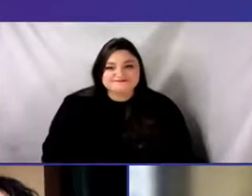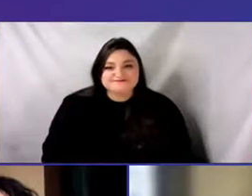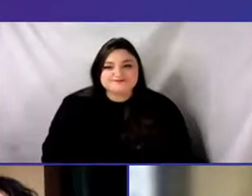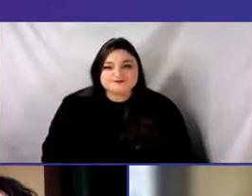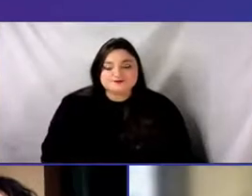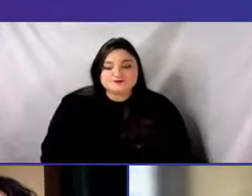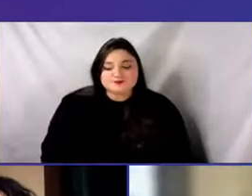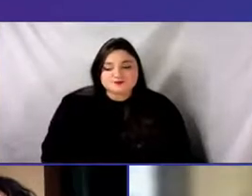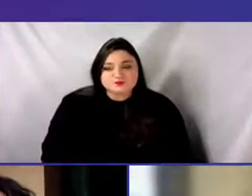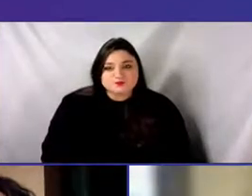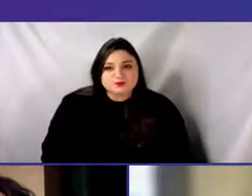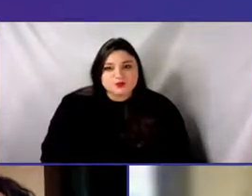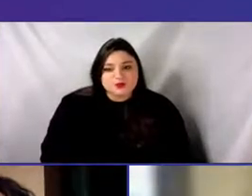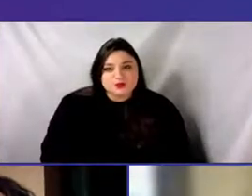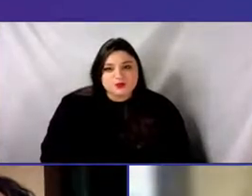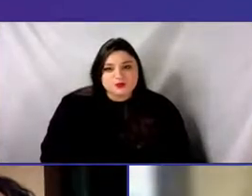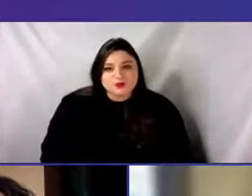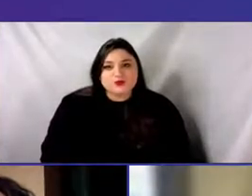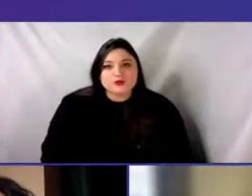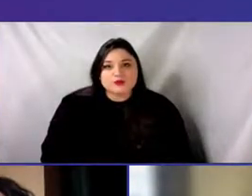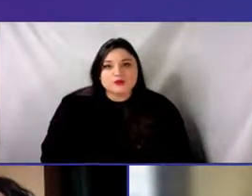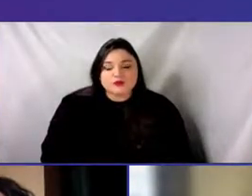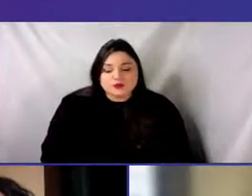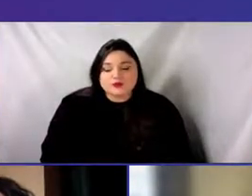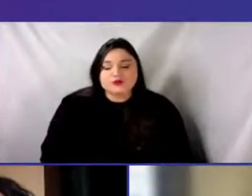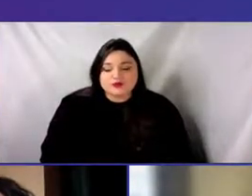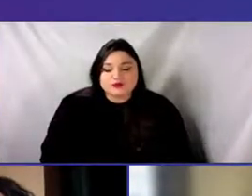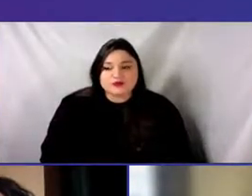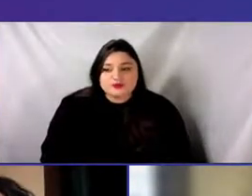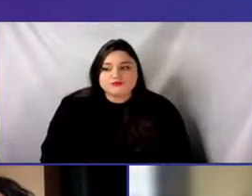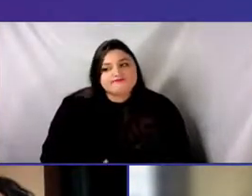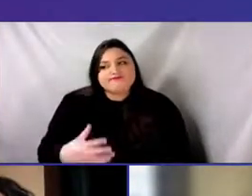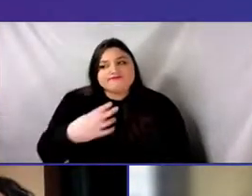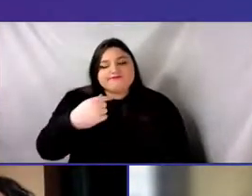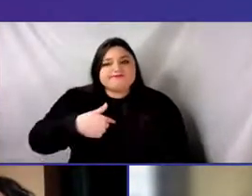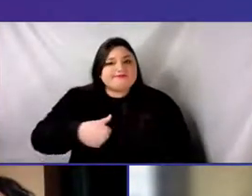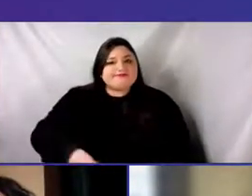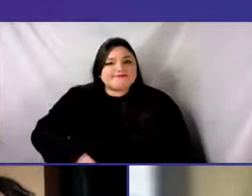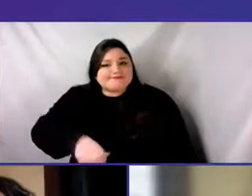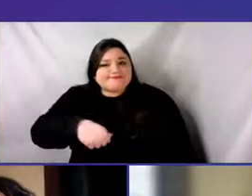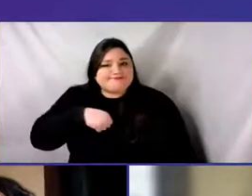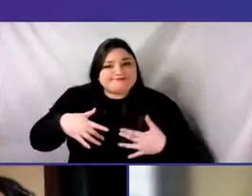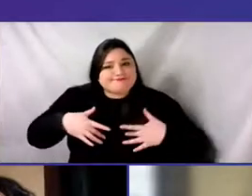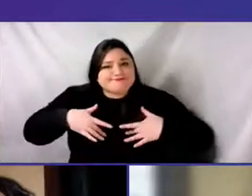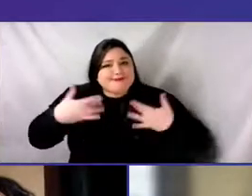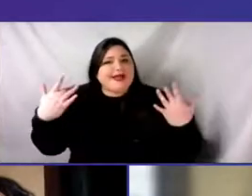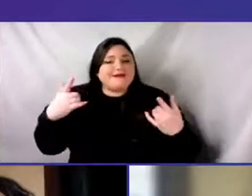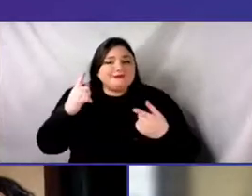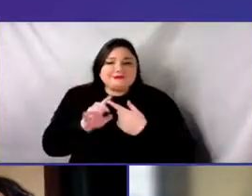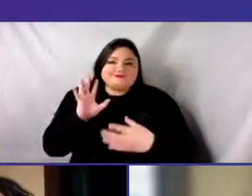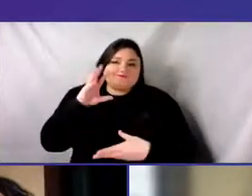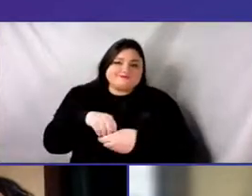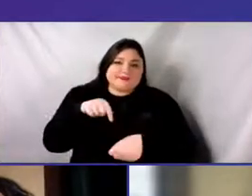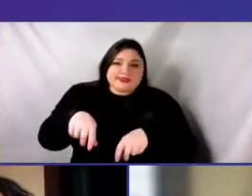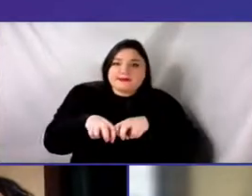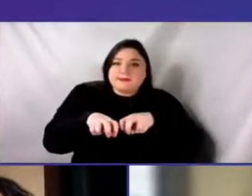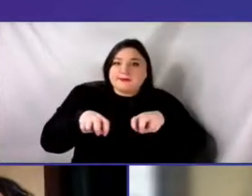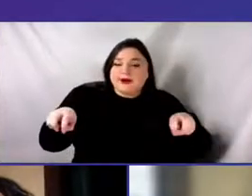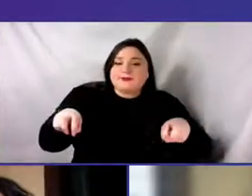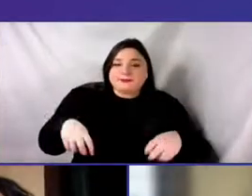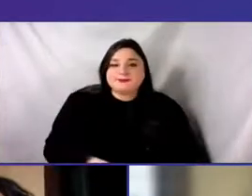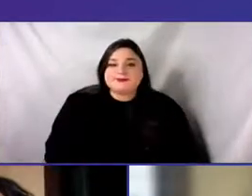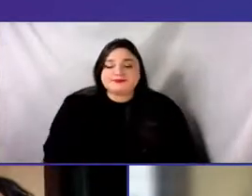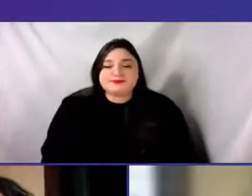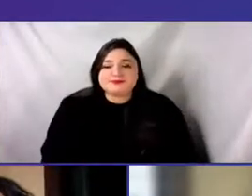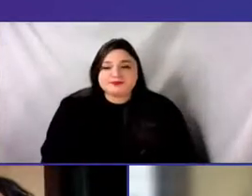And I'm delighted to participate in this panel. And I think that